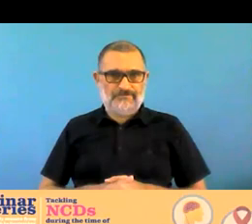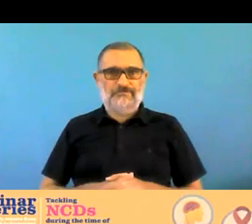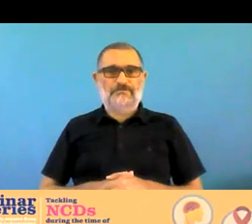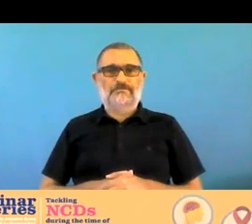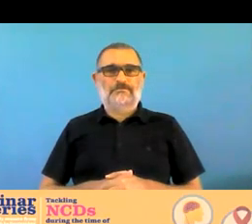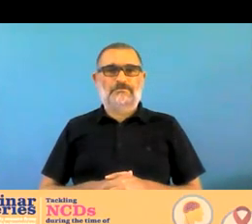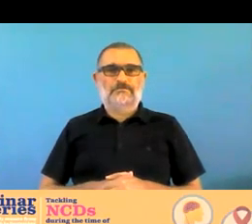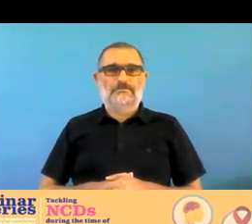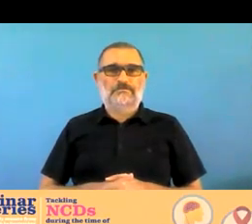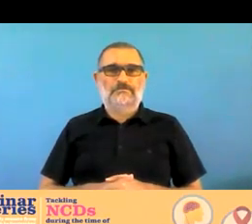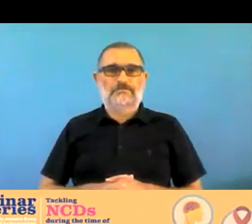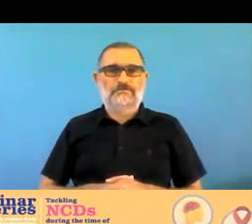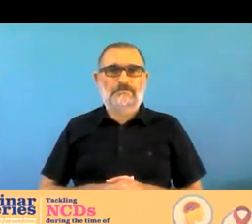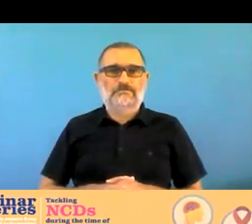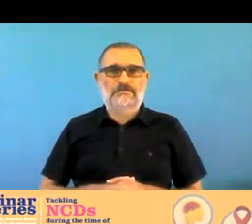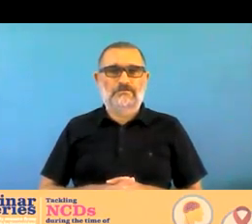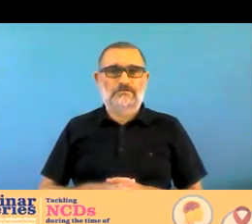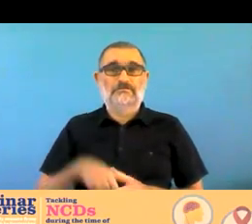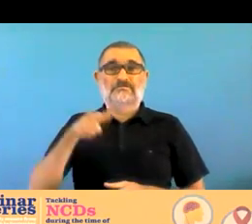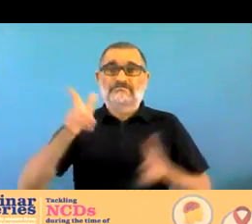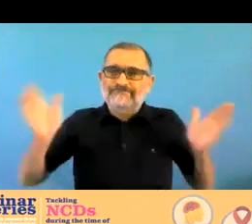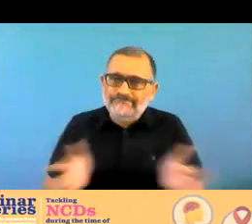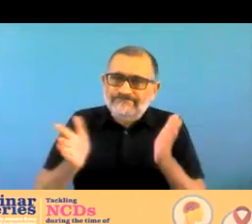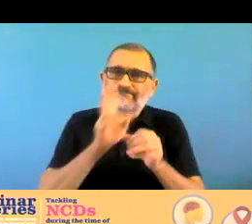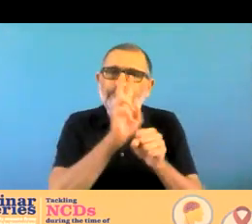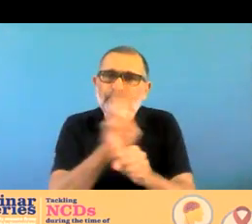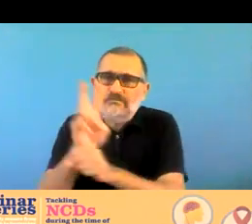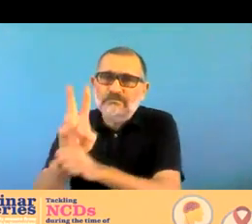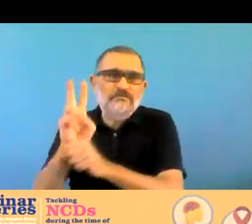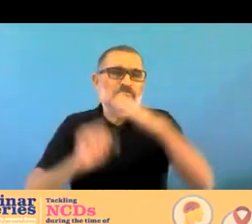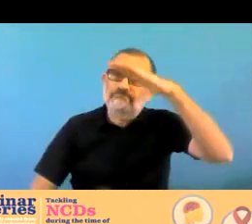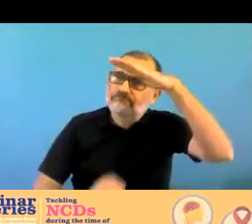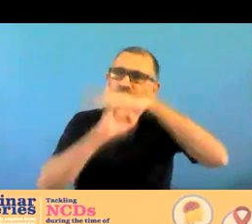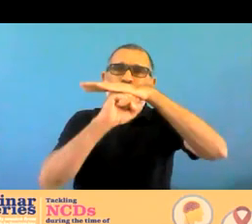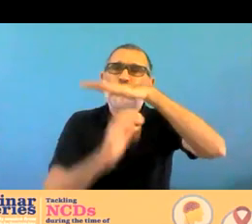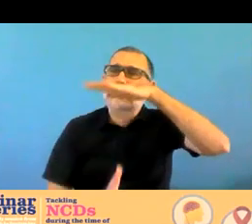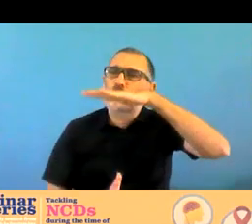schools of course aren't working suicide prevention services